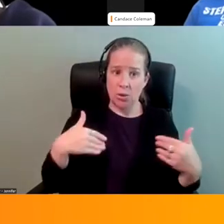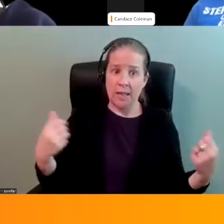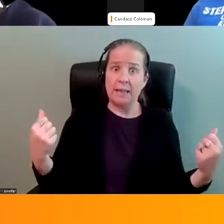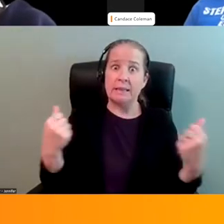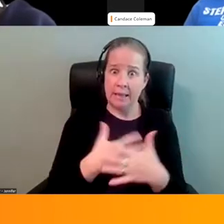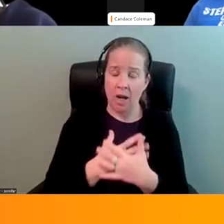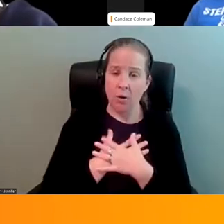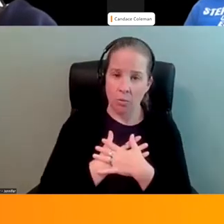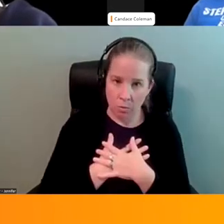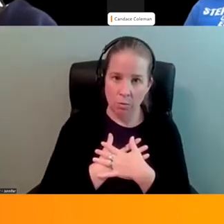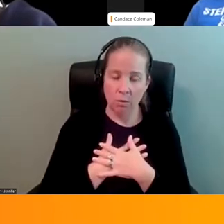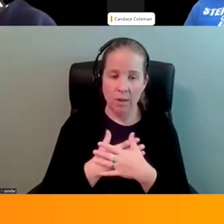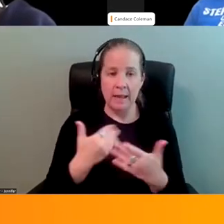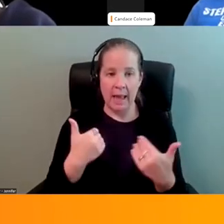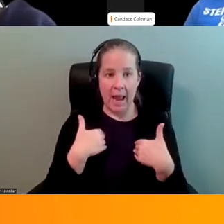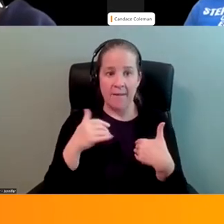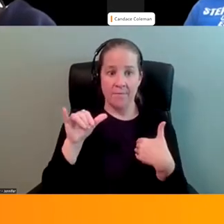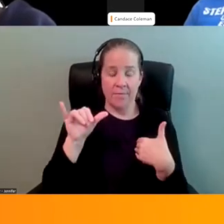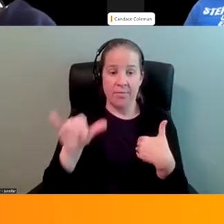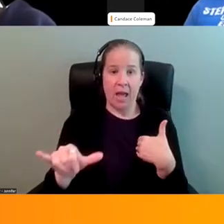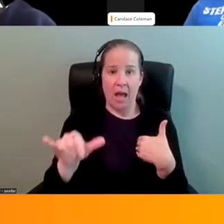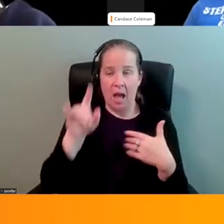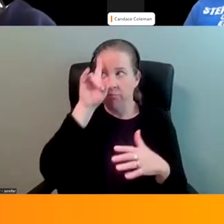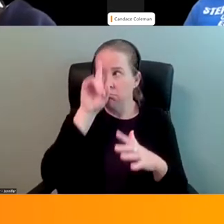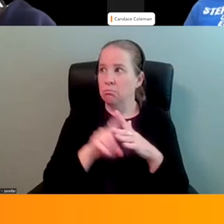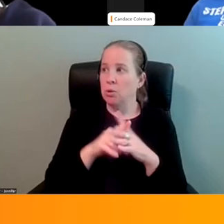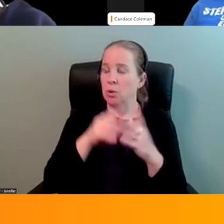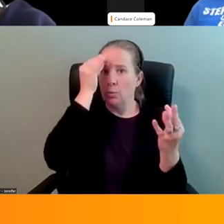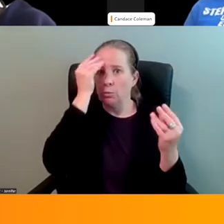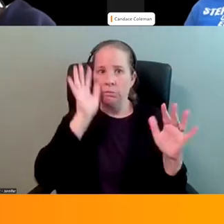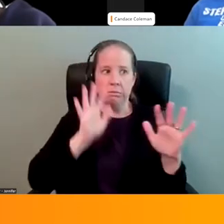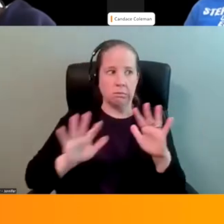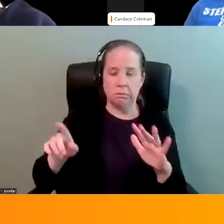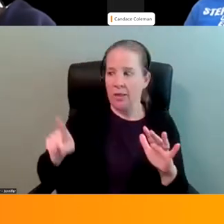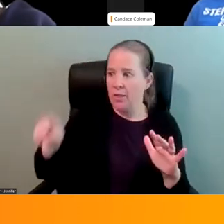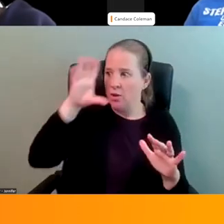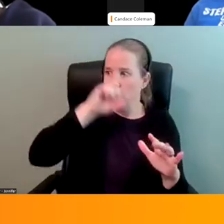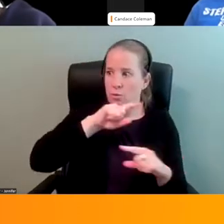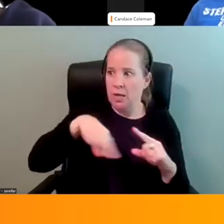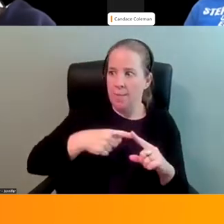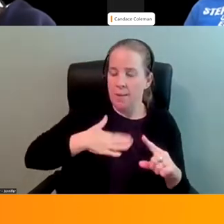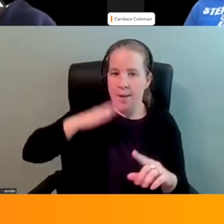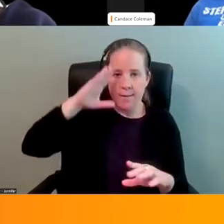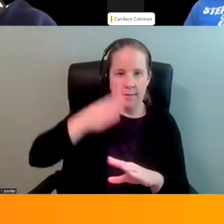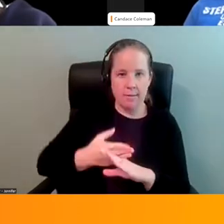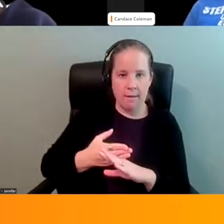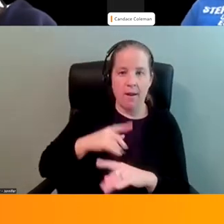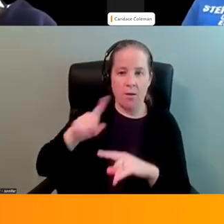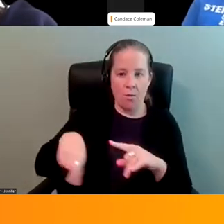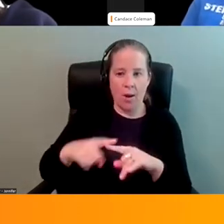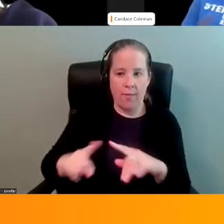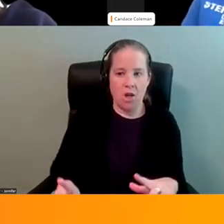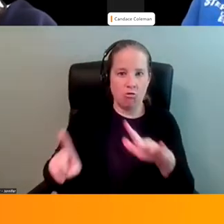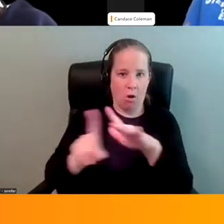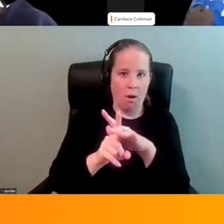scary to have that thought of what are they assuming about my son when they show